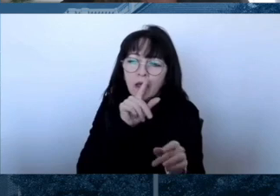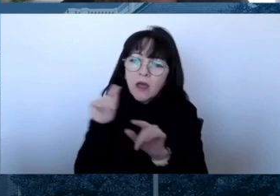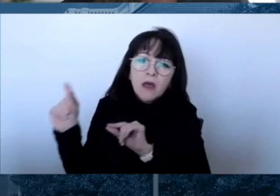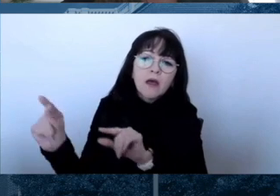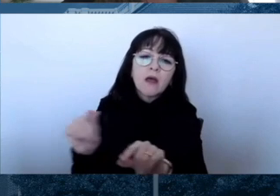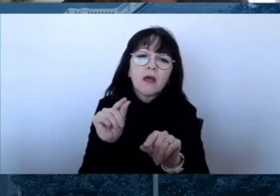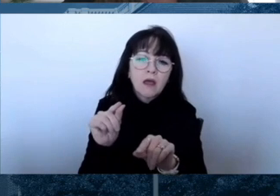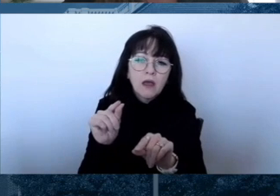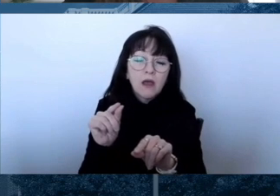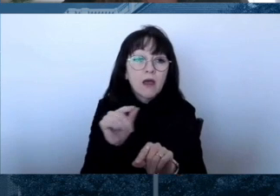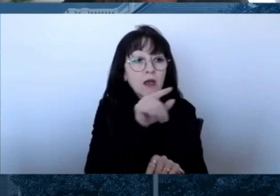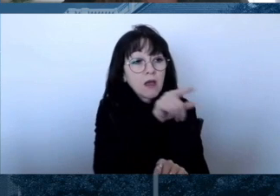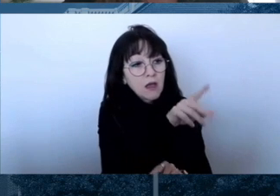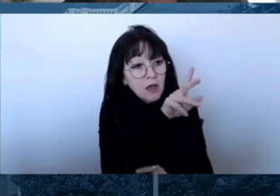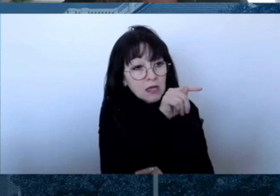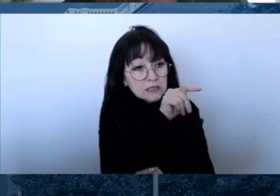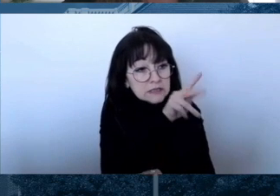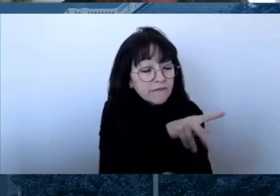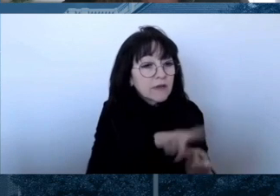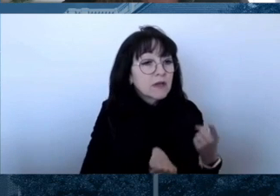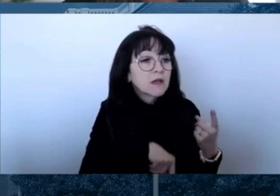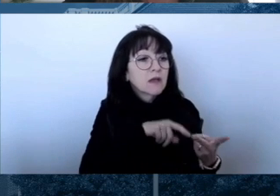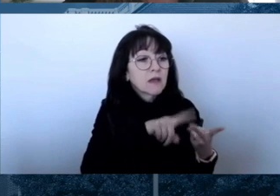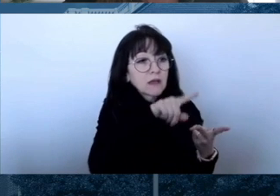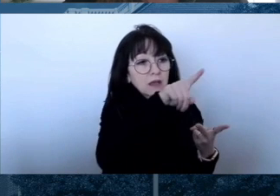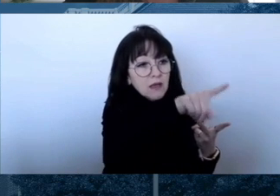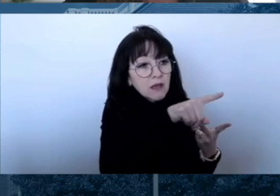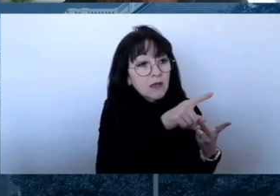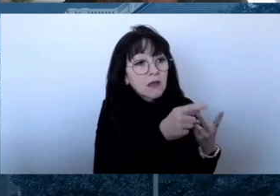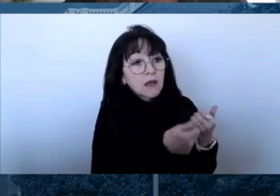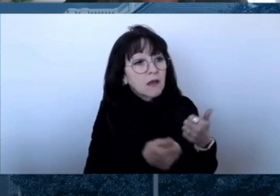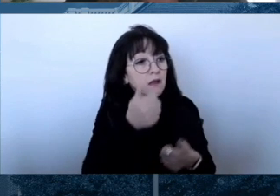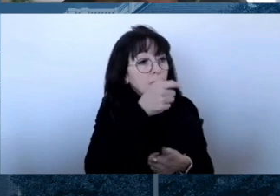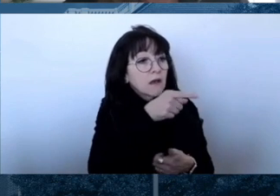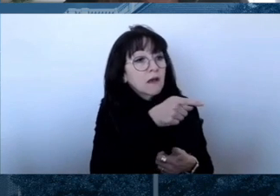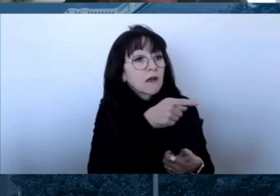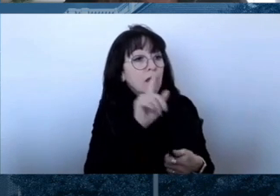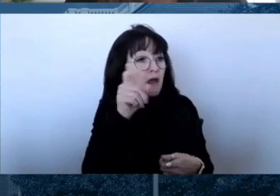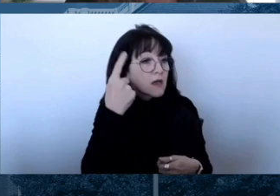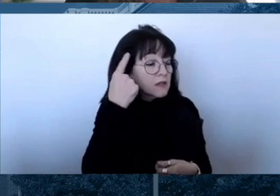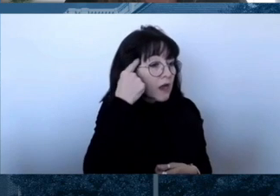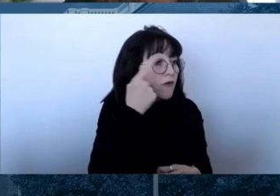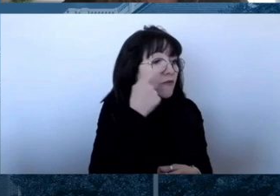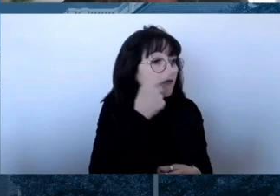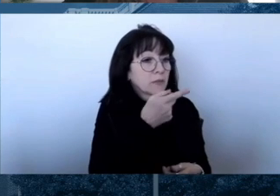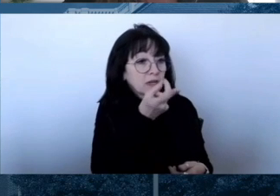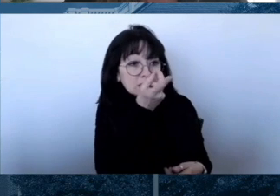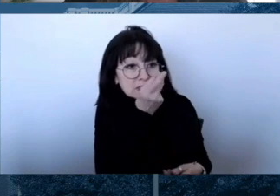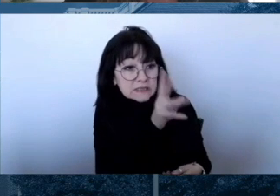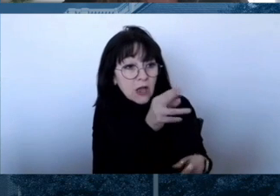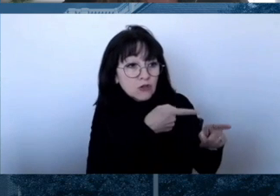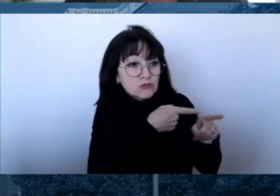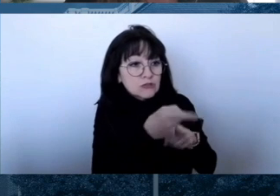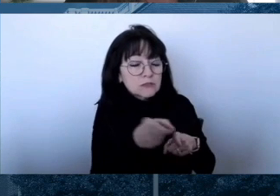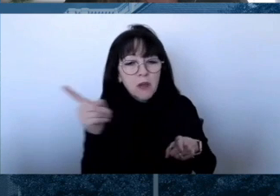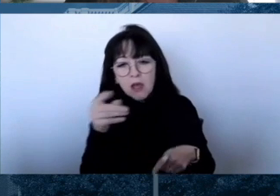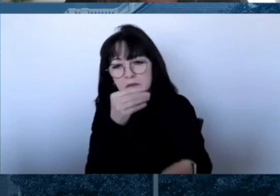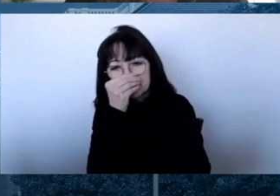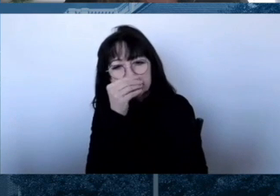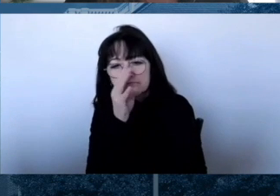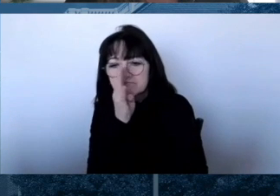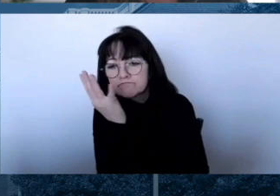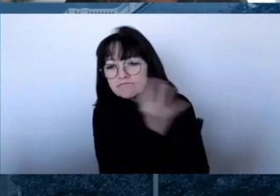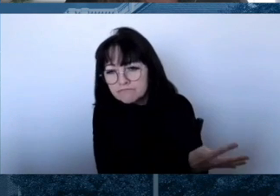avoidance can contribute to hospitalizations and deaths caused by the virus and is considered